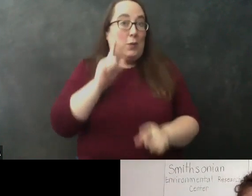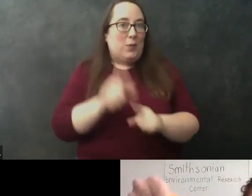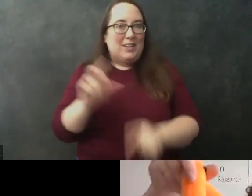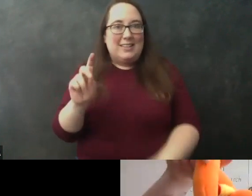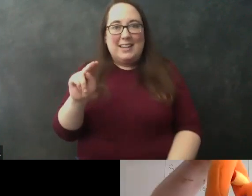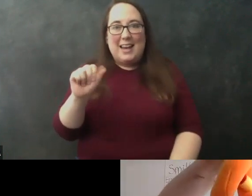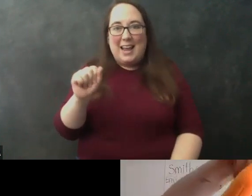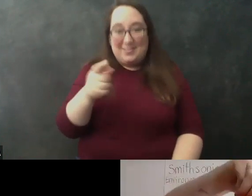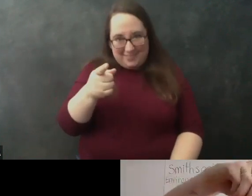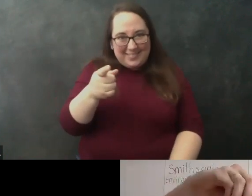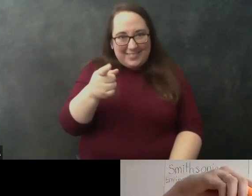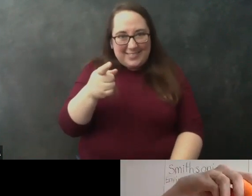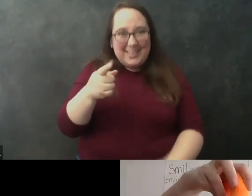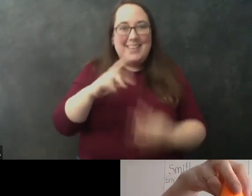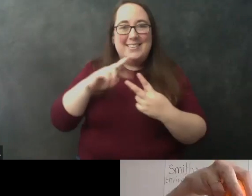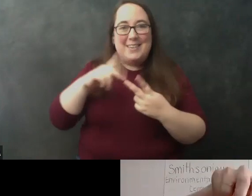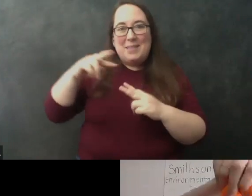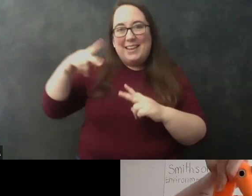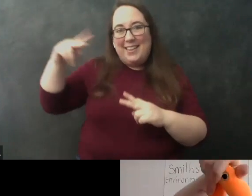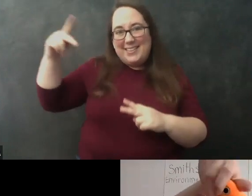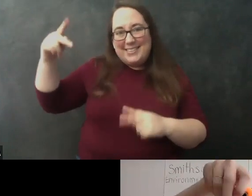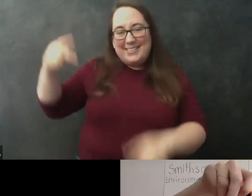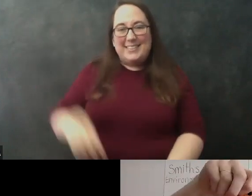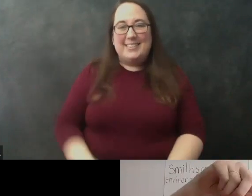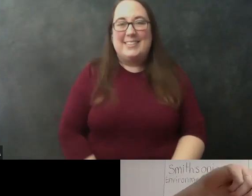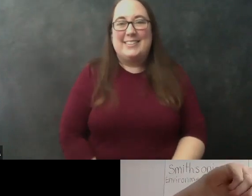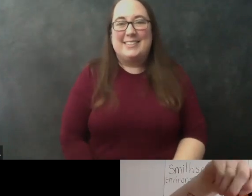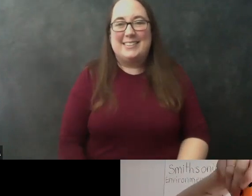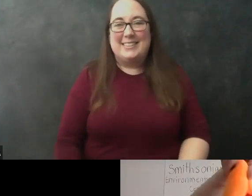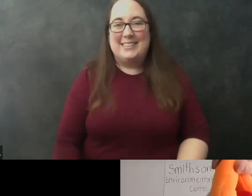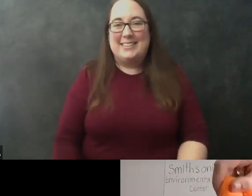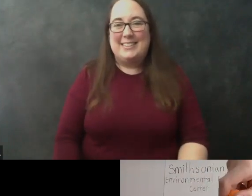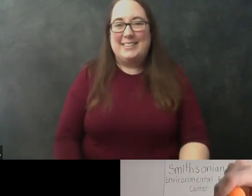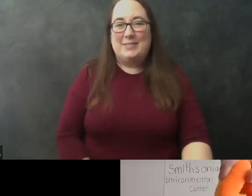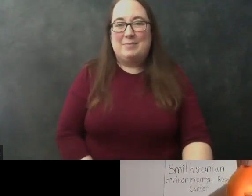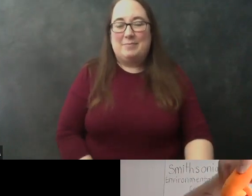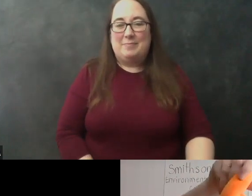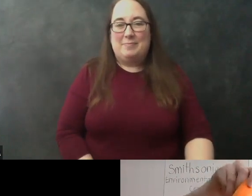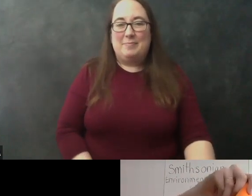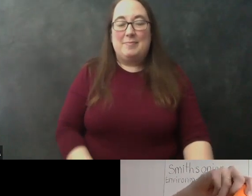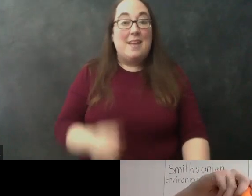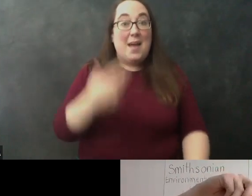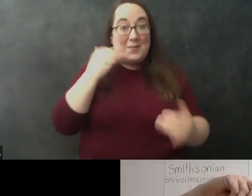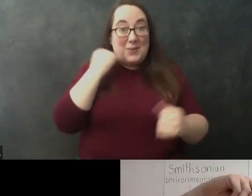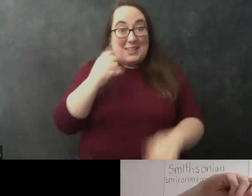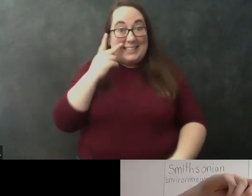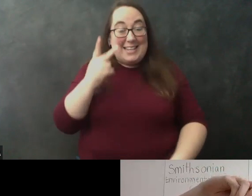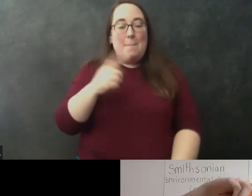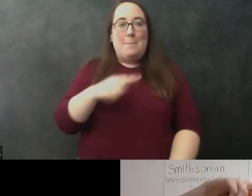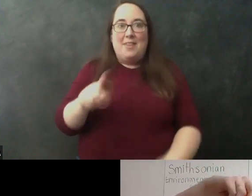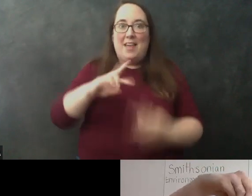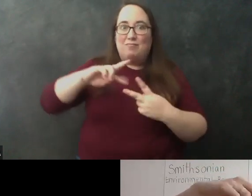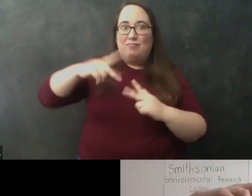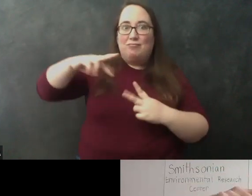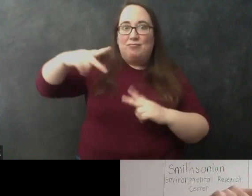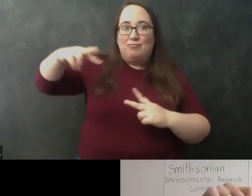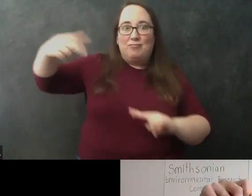imagine that double helix, this is a little stuffed animal, DNA. I don't know if you can see, but the double helix shape, the DNA,